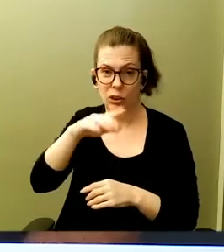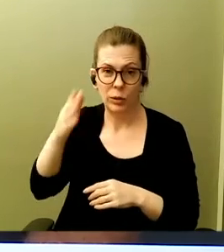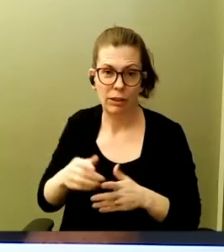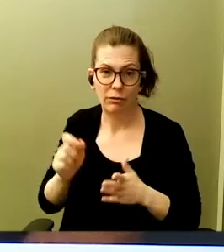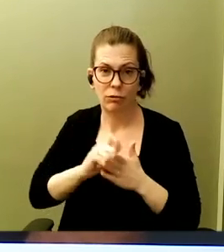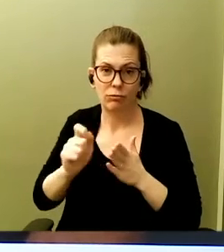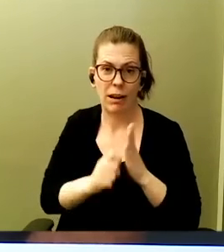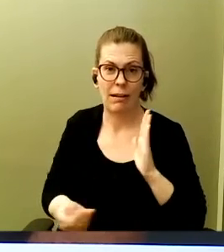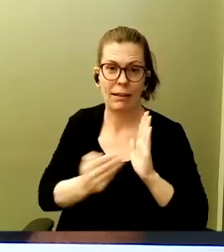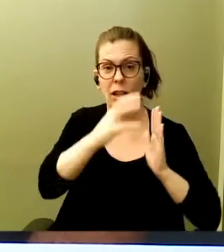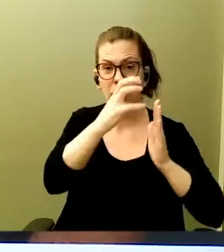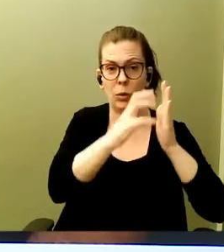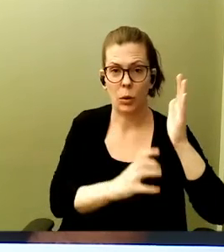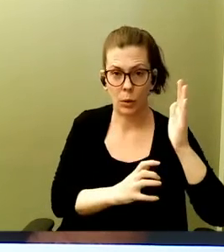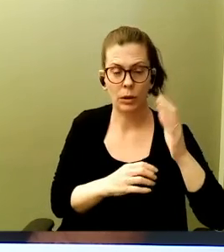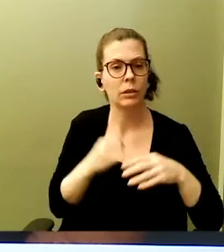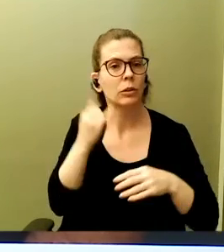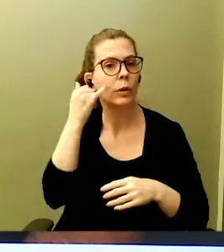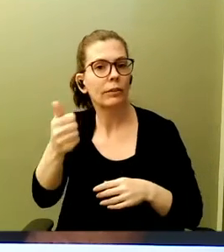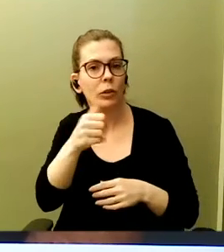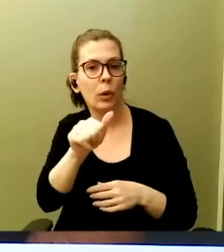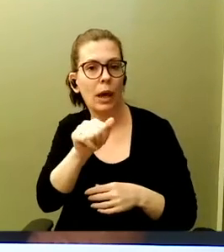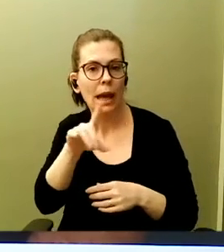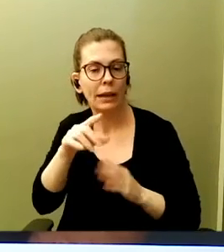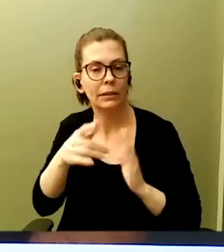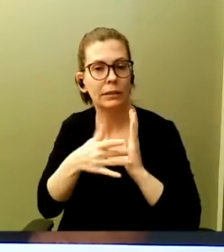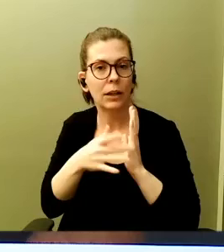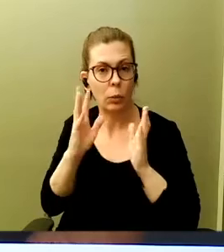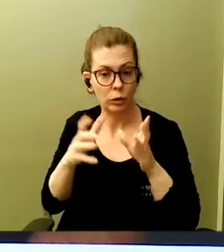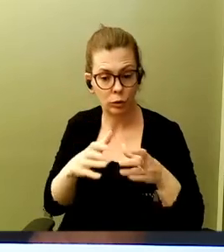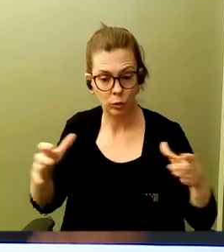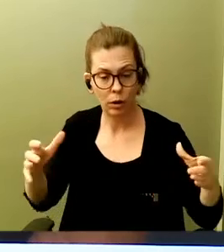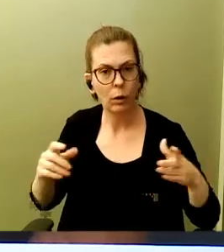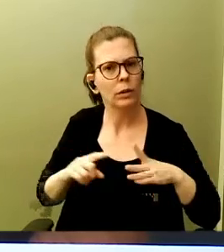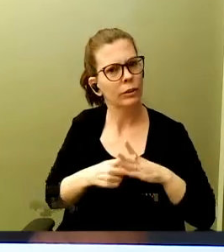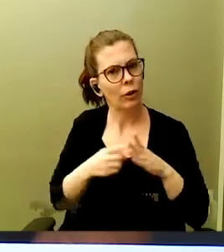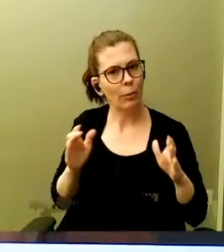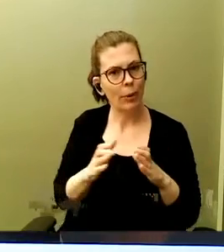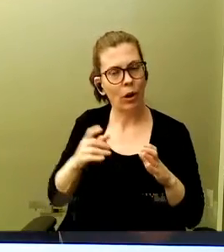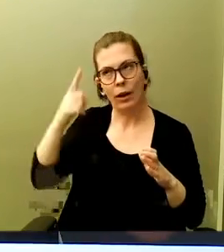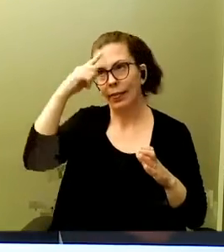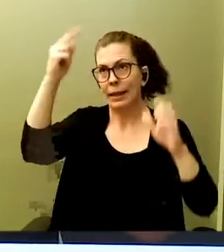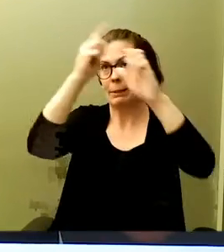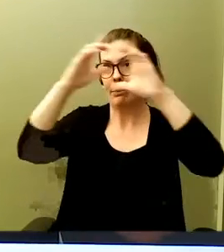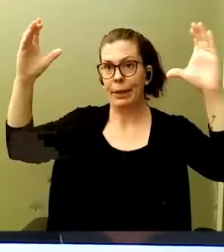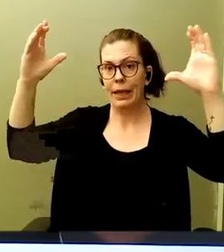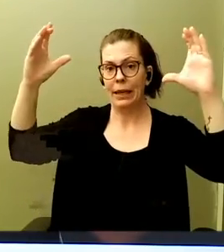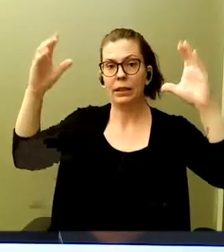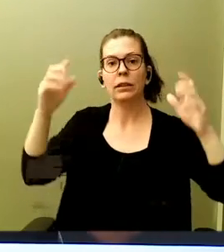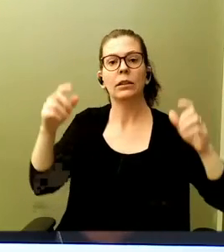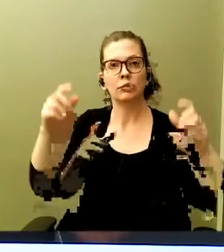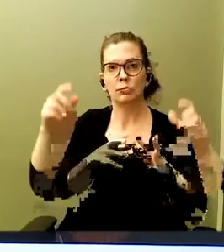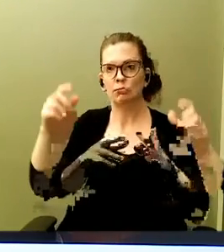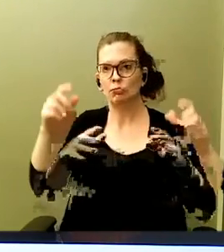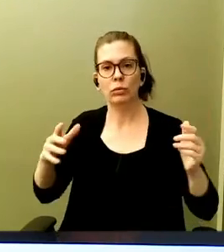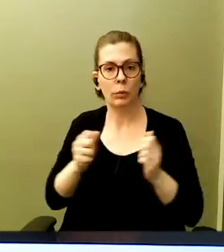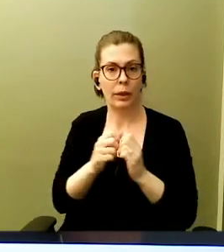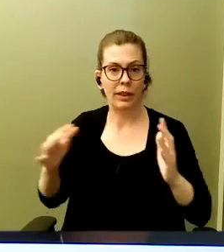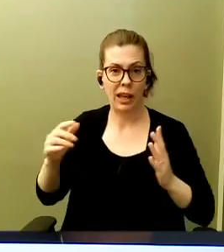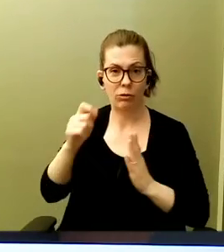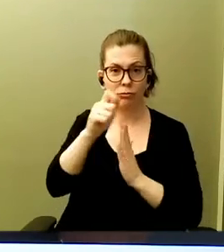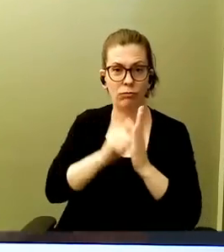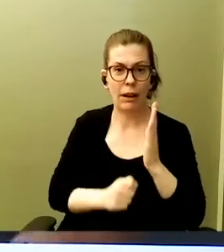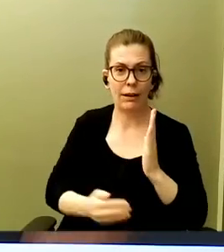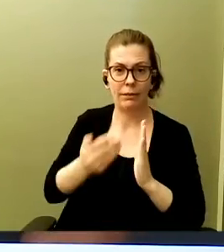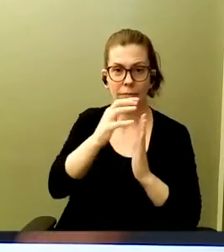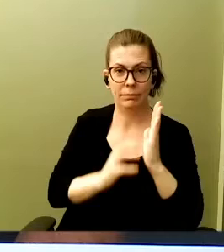with aspirations of growth, you can start small, think big, and you can grow into it without rewriting your application. That